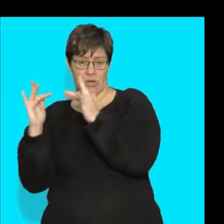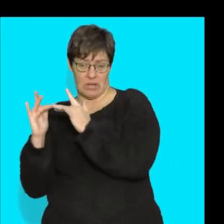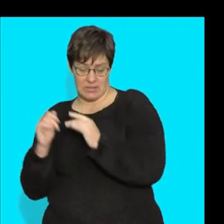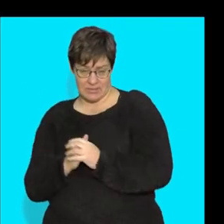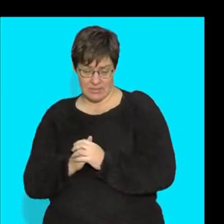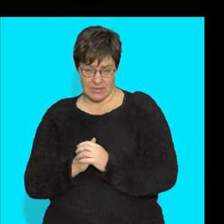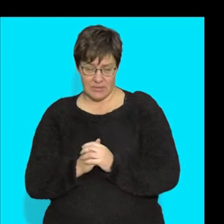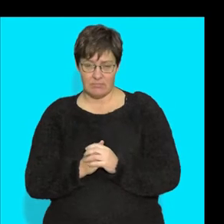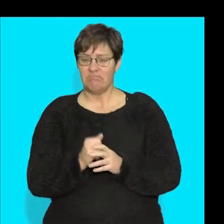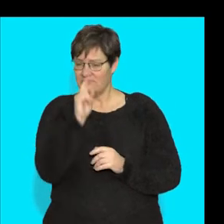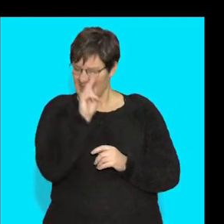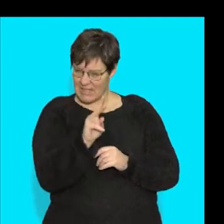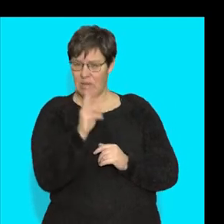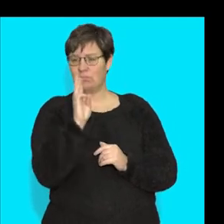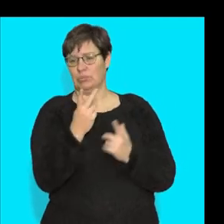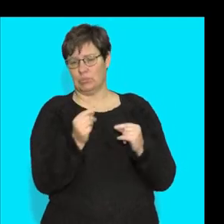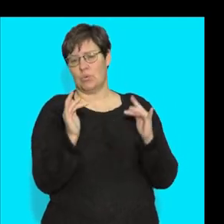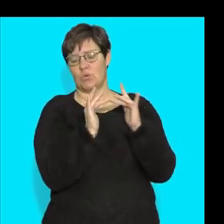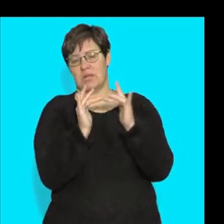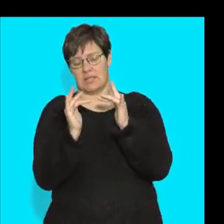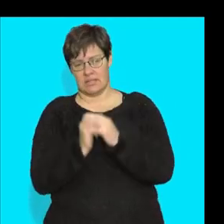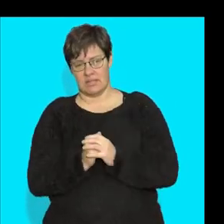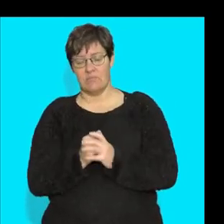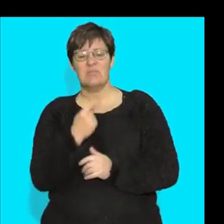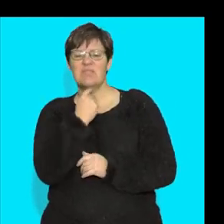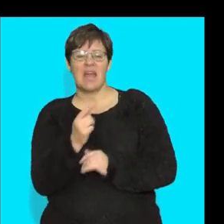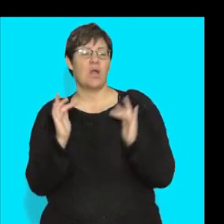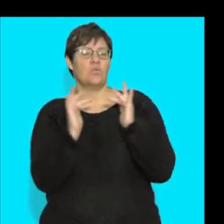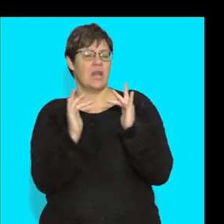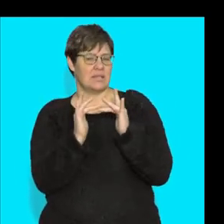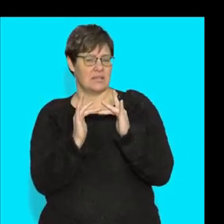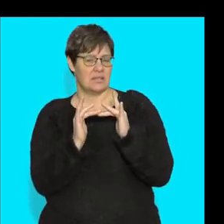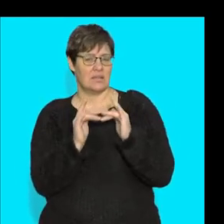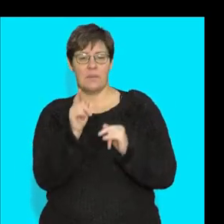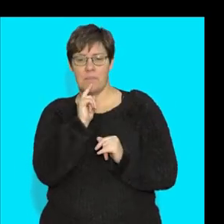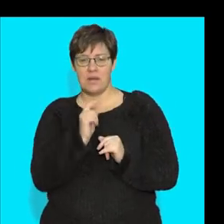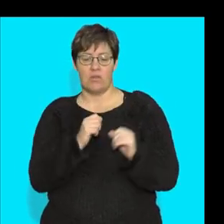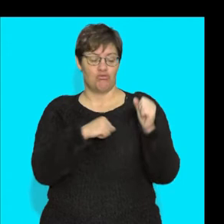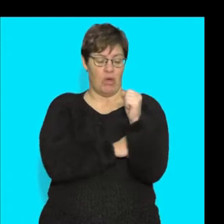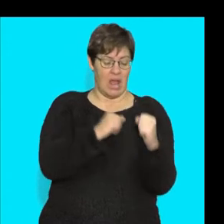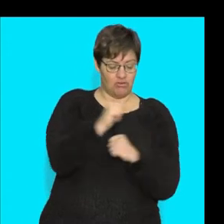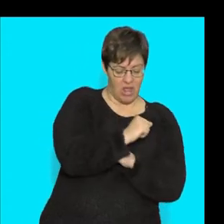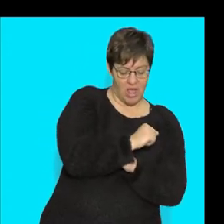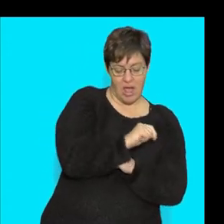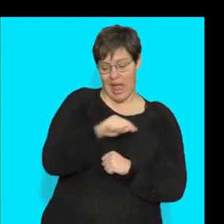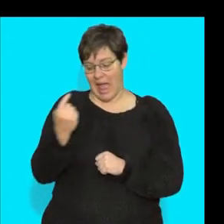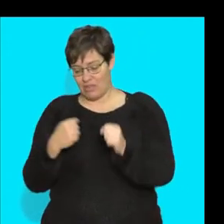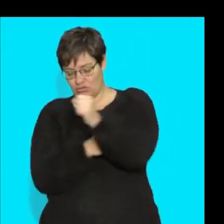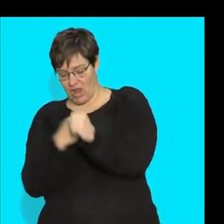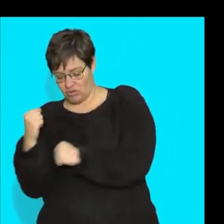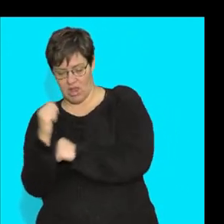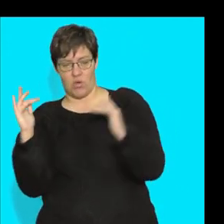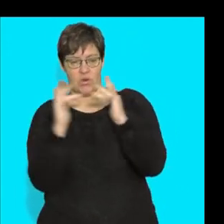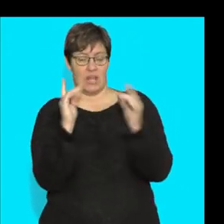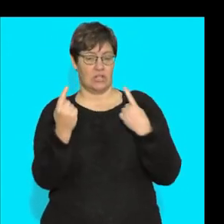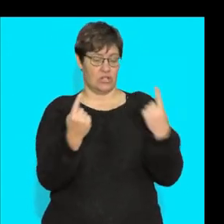see, it connects. And when I say it it's going to connect one structure with another. It might